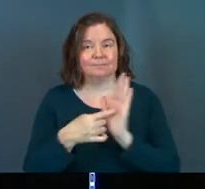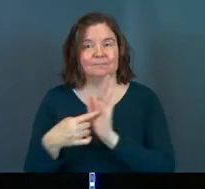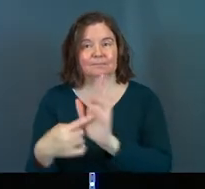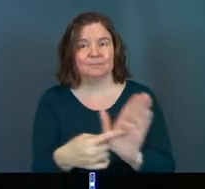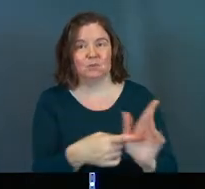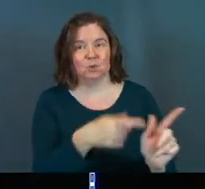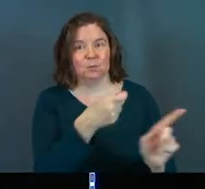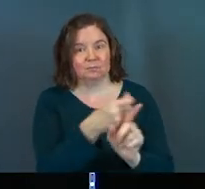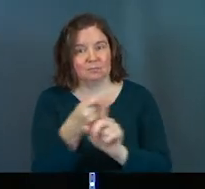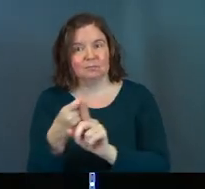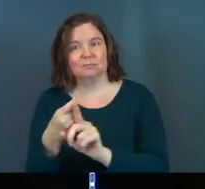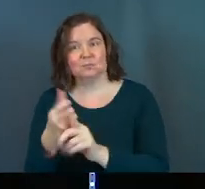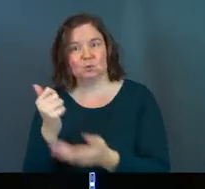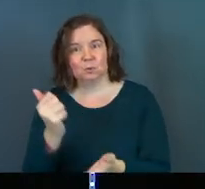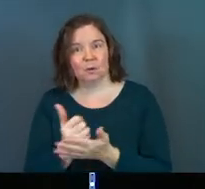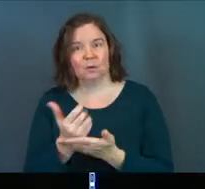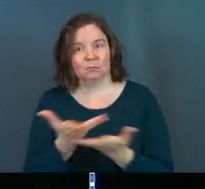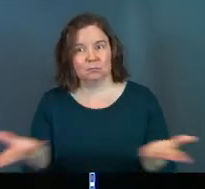difference.